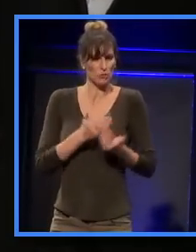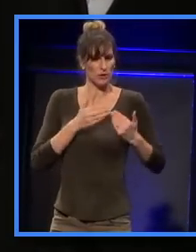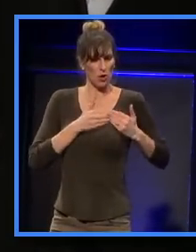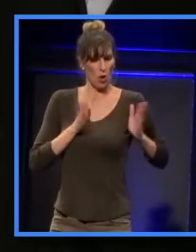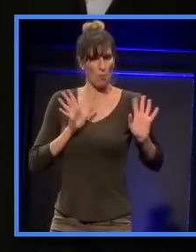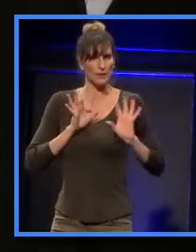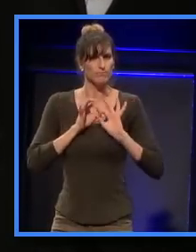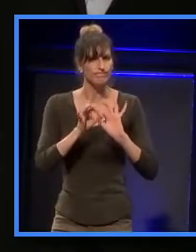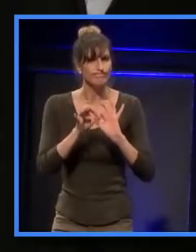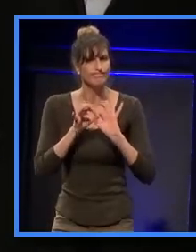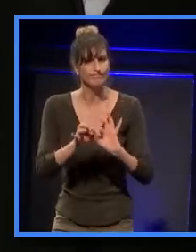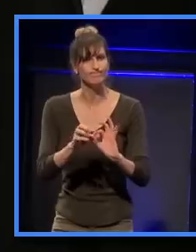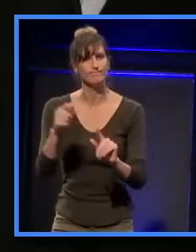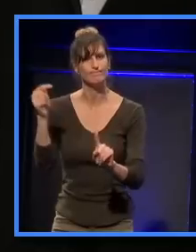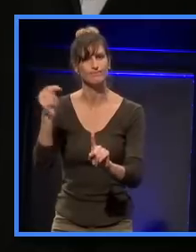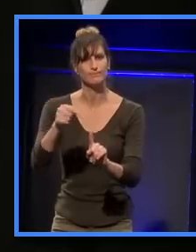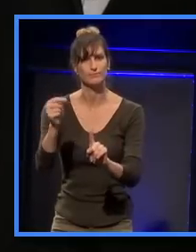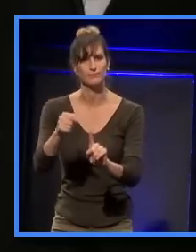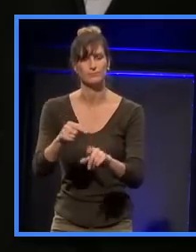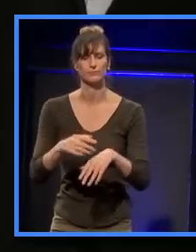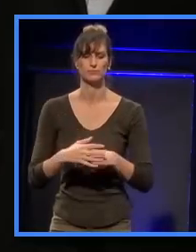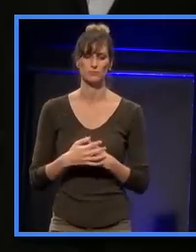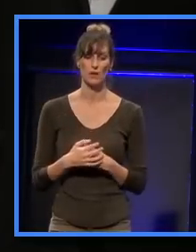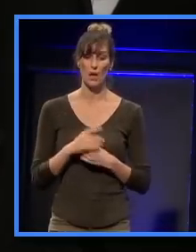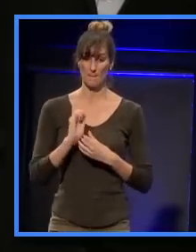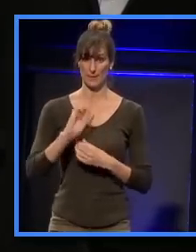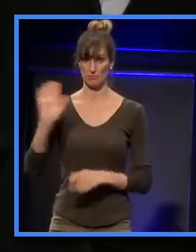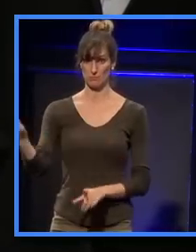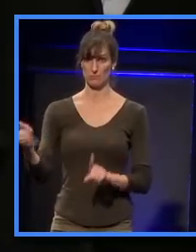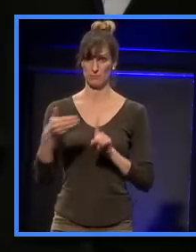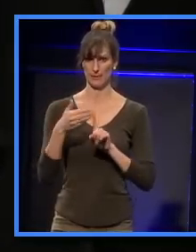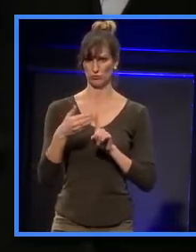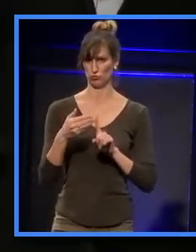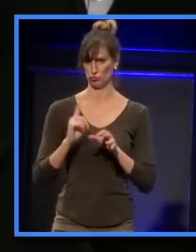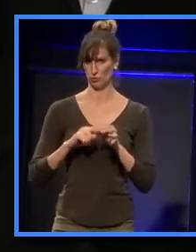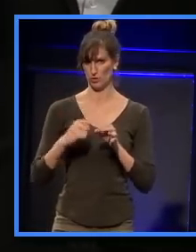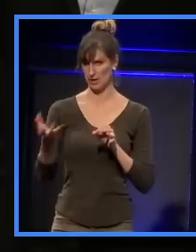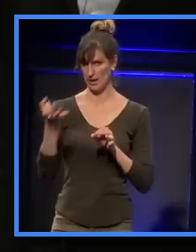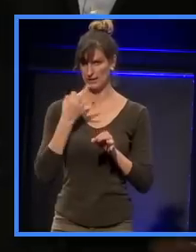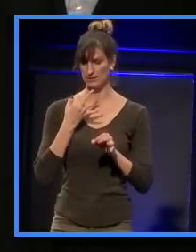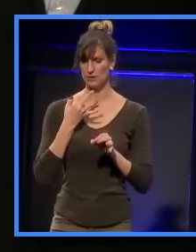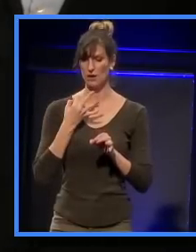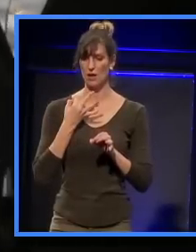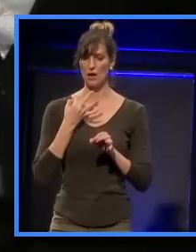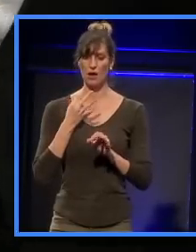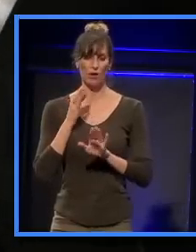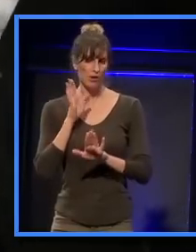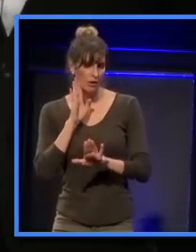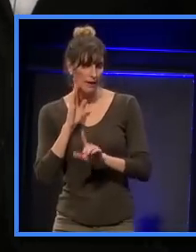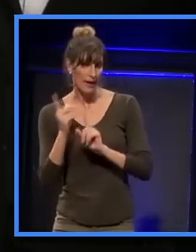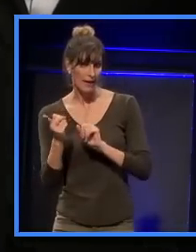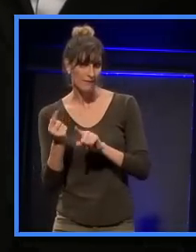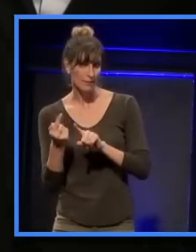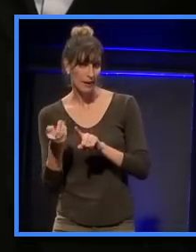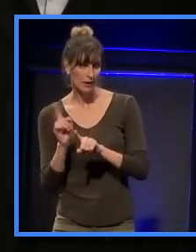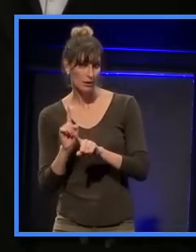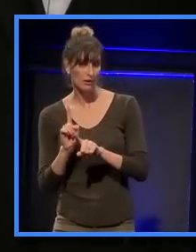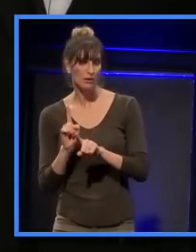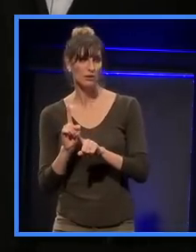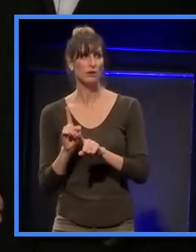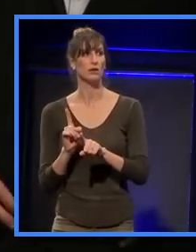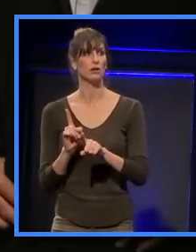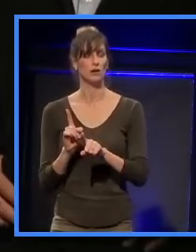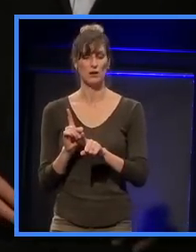in creating a space. So more specific to, to what you asked me though, the, the thing that has come through loud and clear, there are